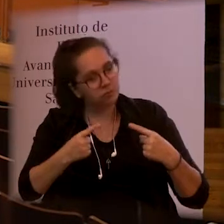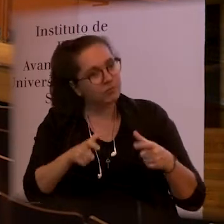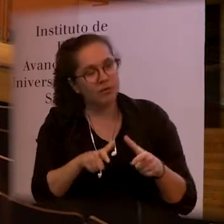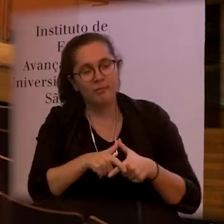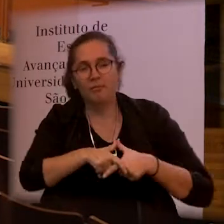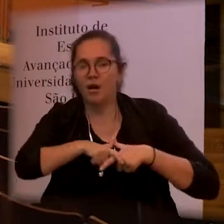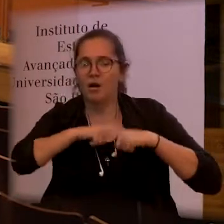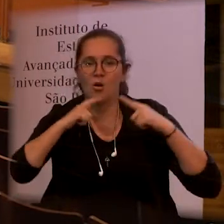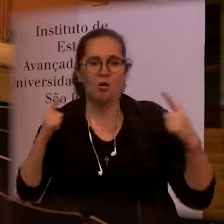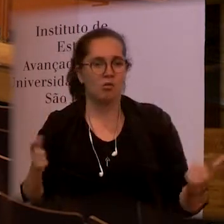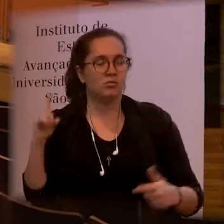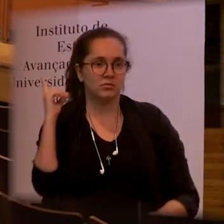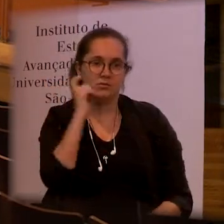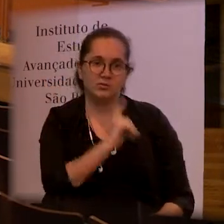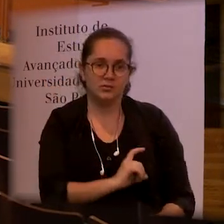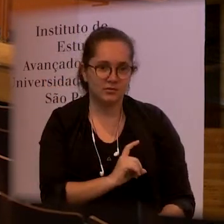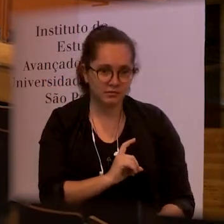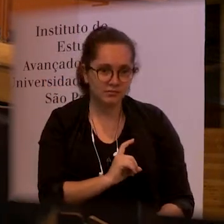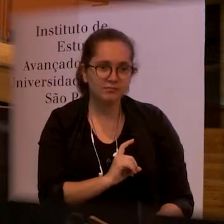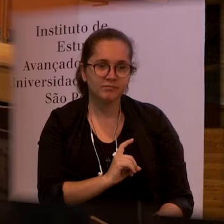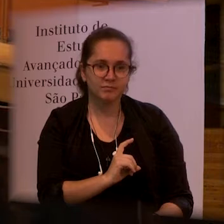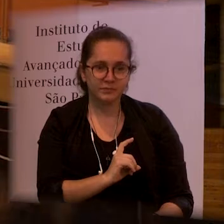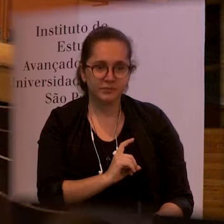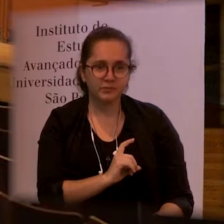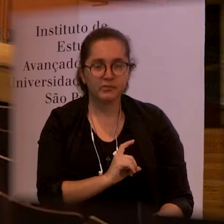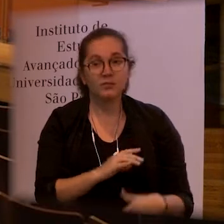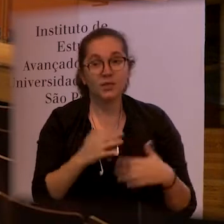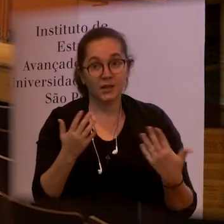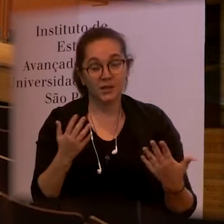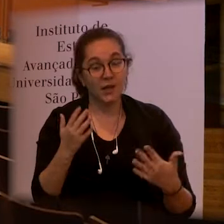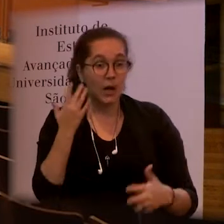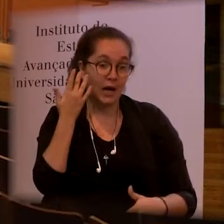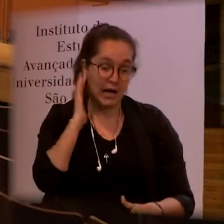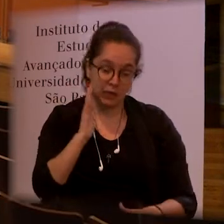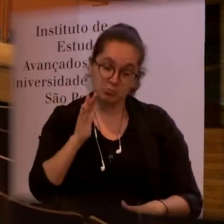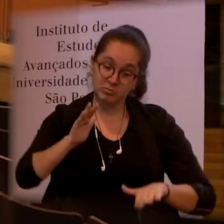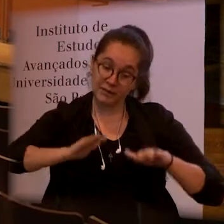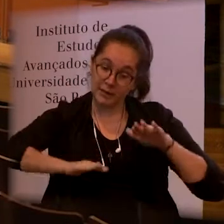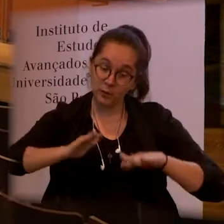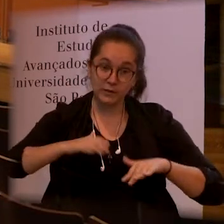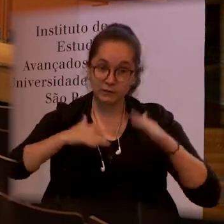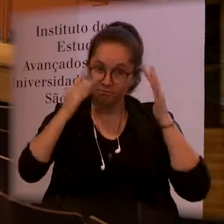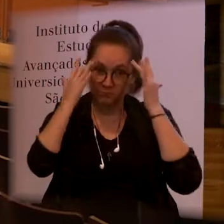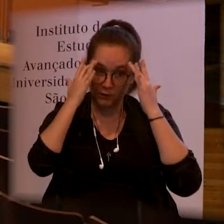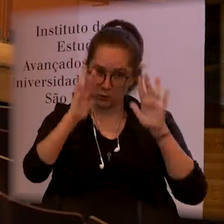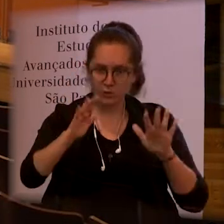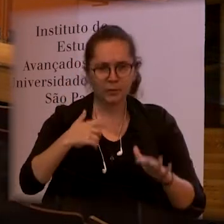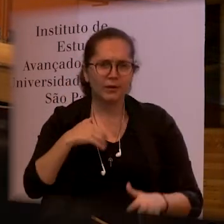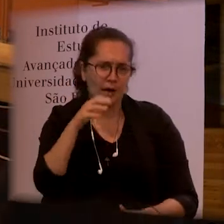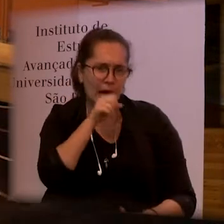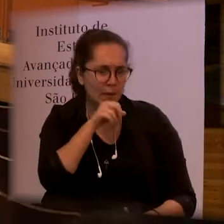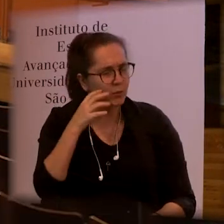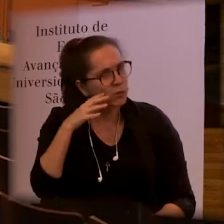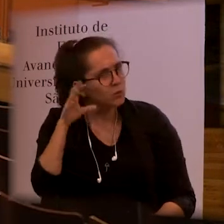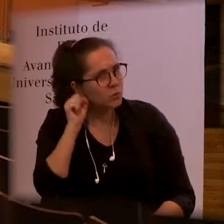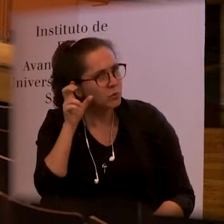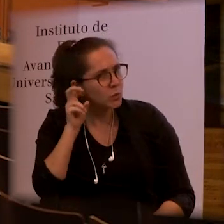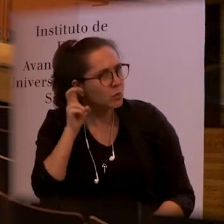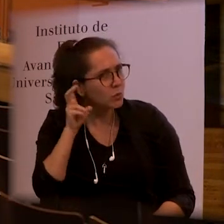bigger and very complex and maybe because of the rapid